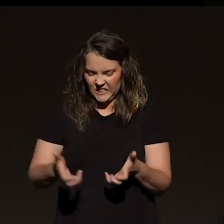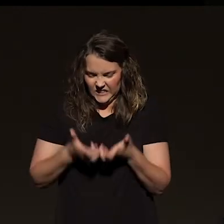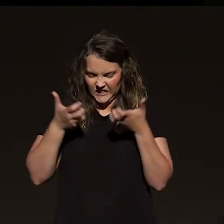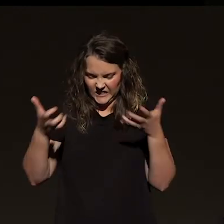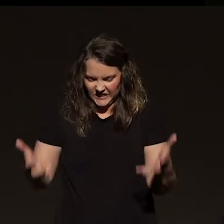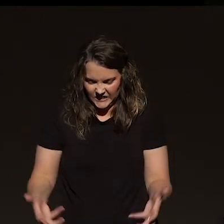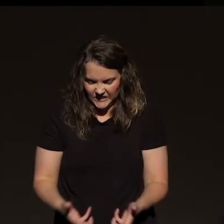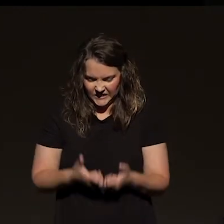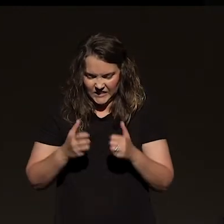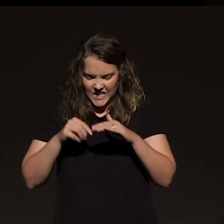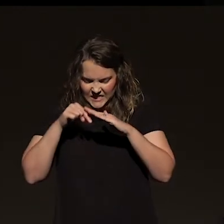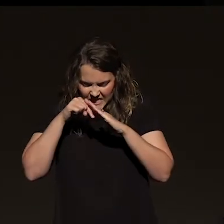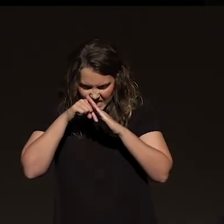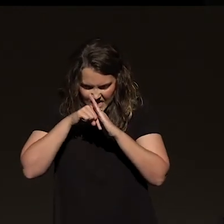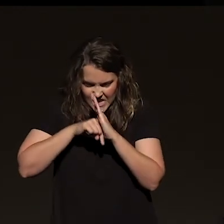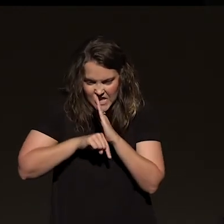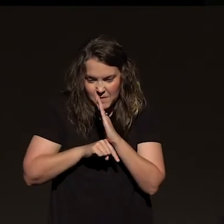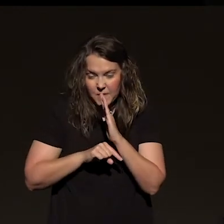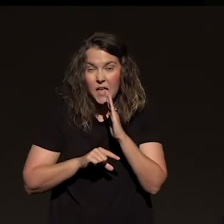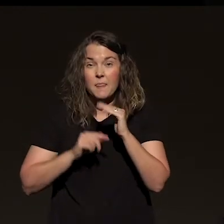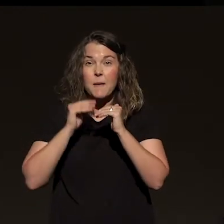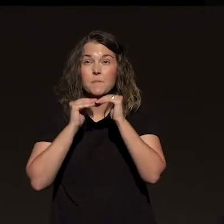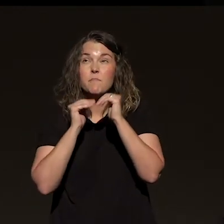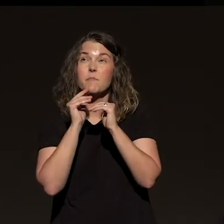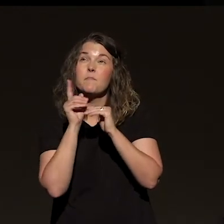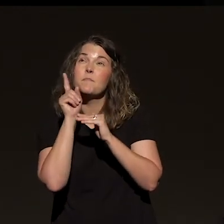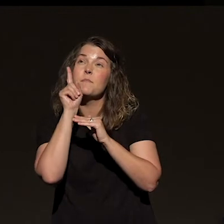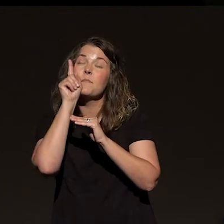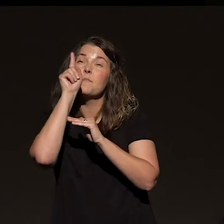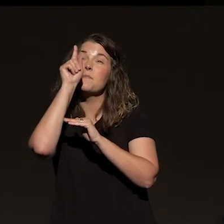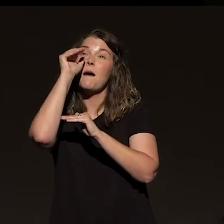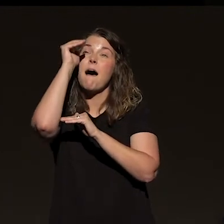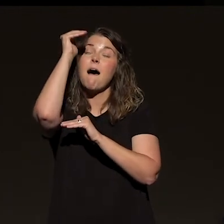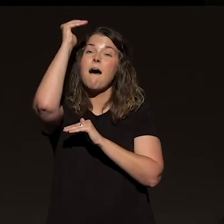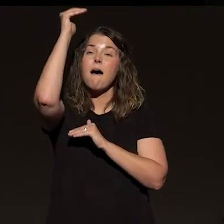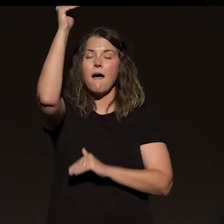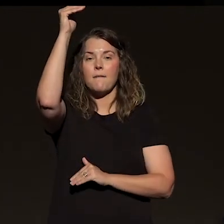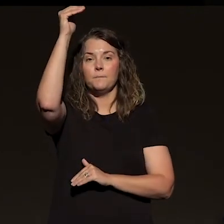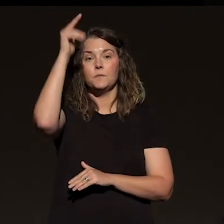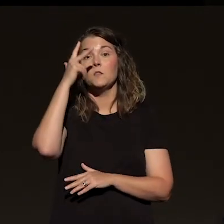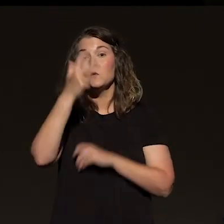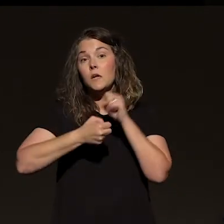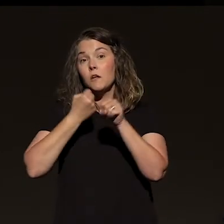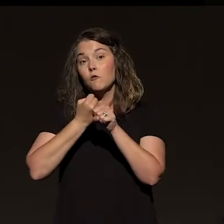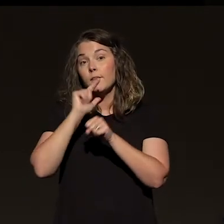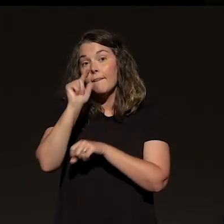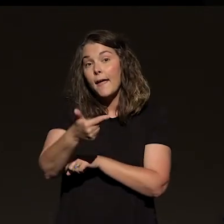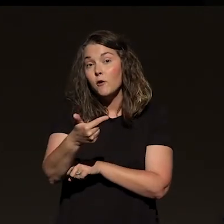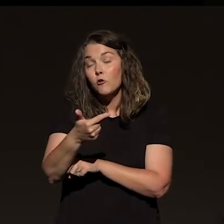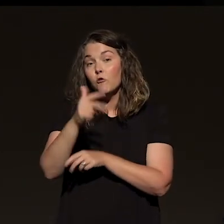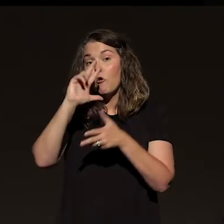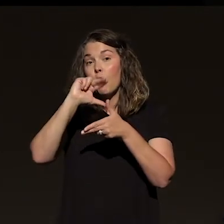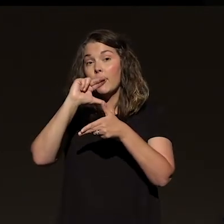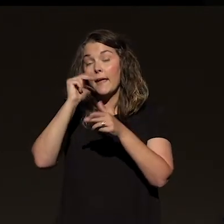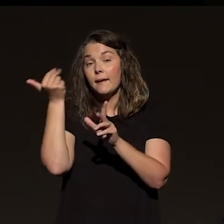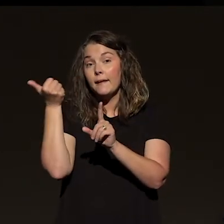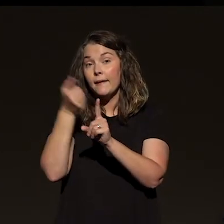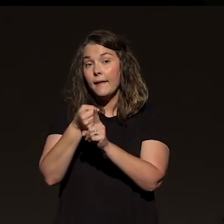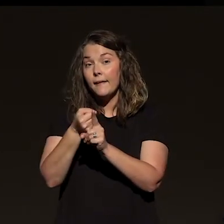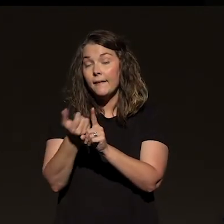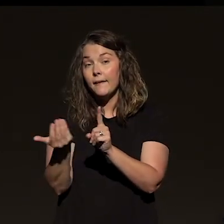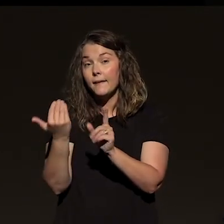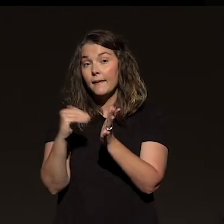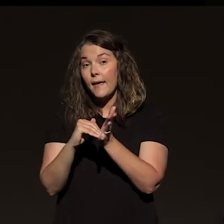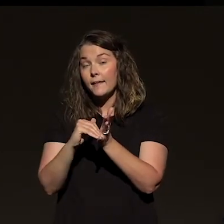They built high. And three years later, when the rains fell and the waters